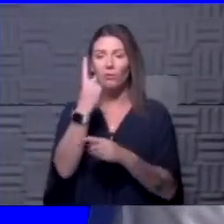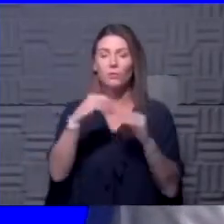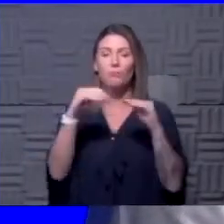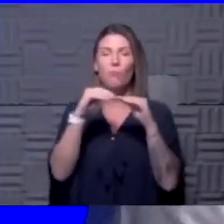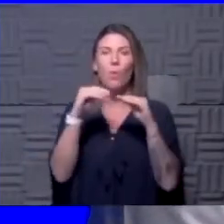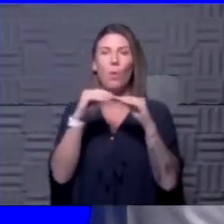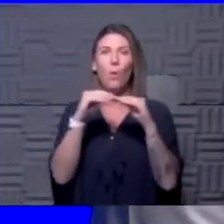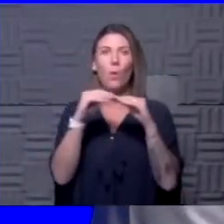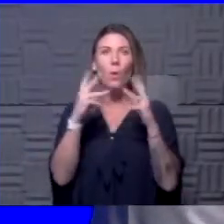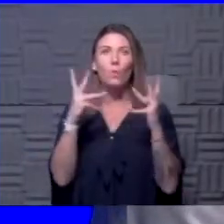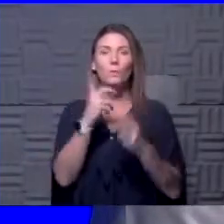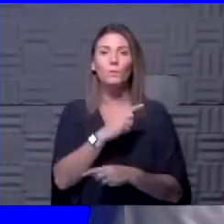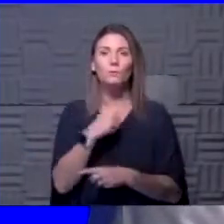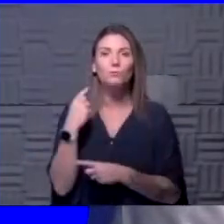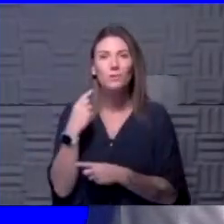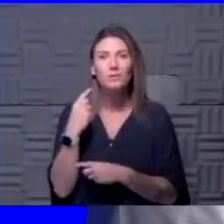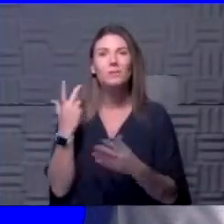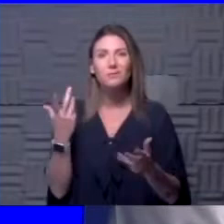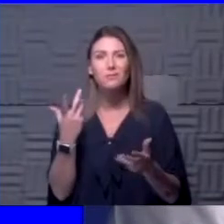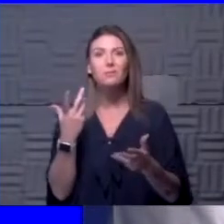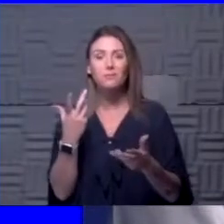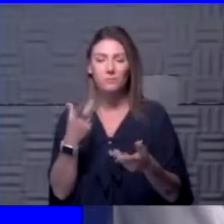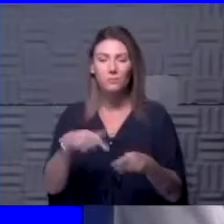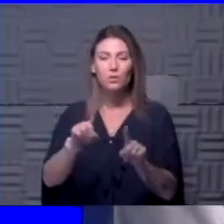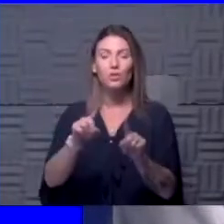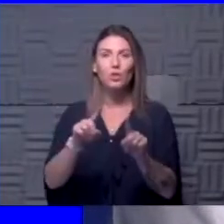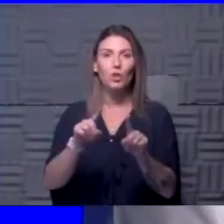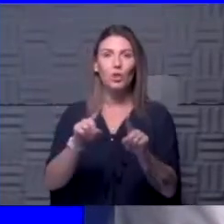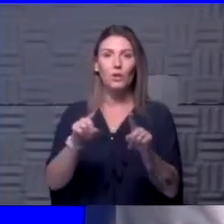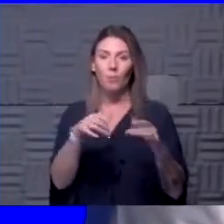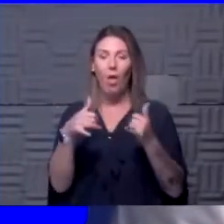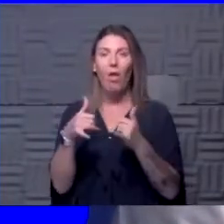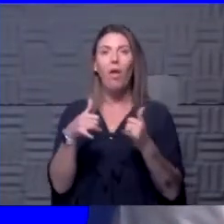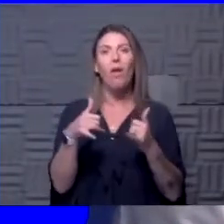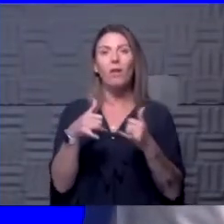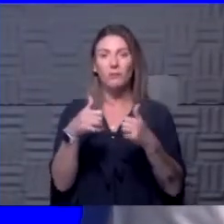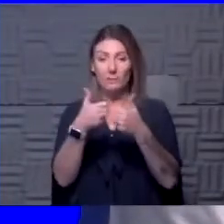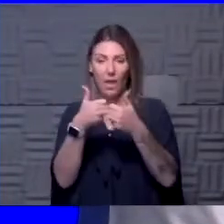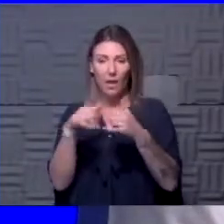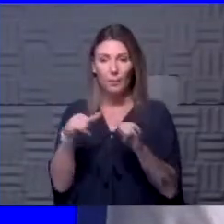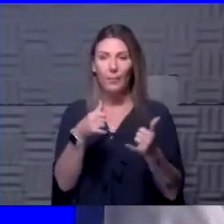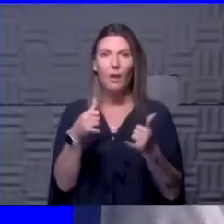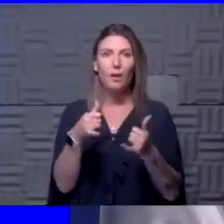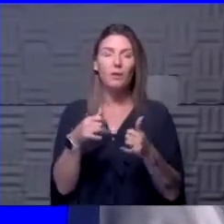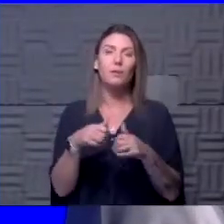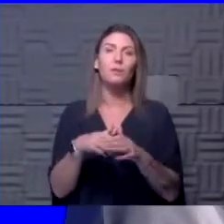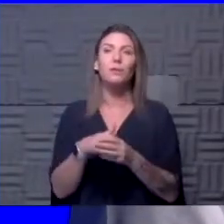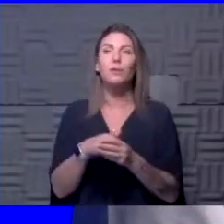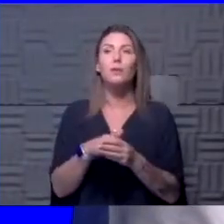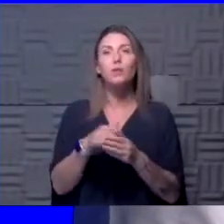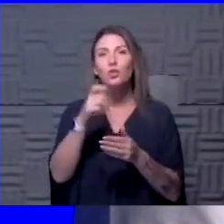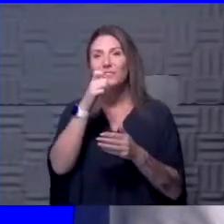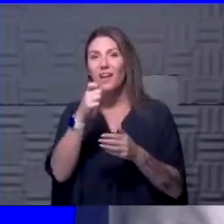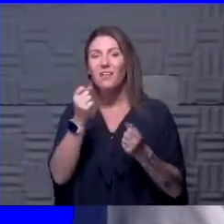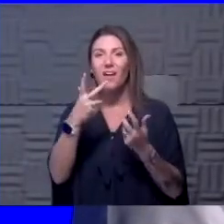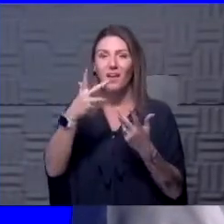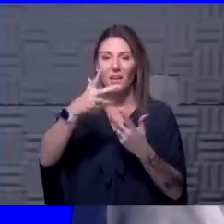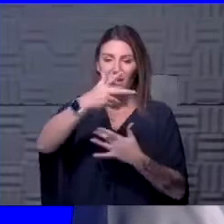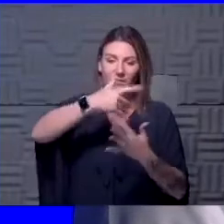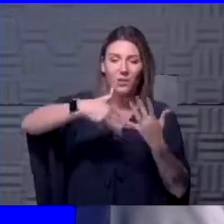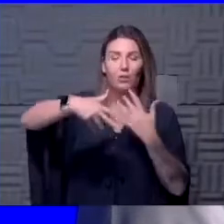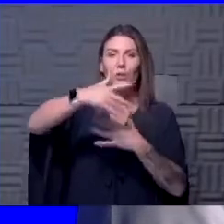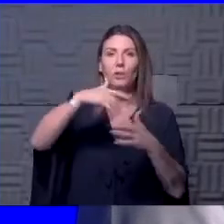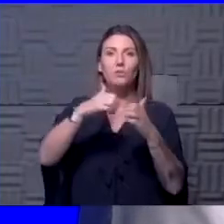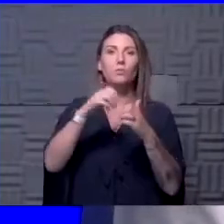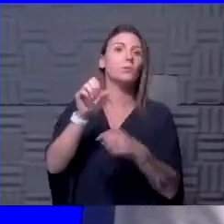more what is the risk during the play. You know, certainly in gameplay, you're not having a lot of interaction with another